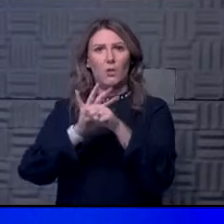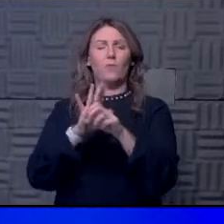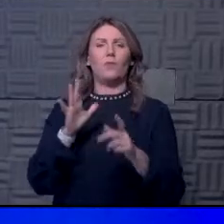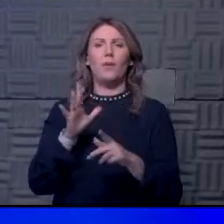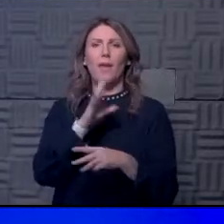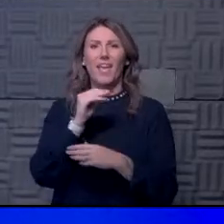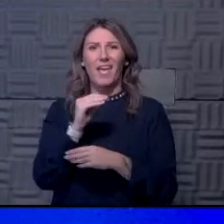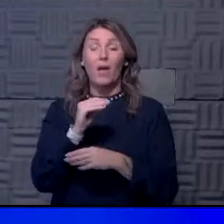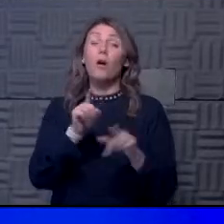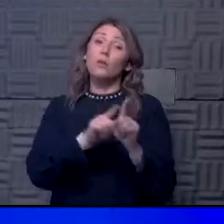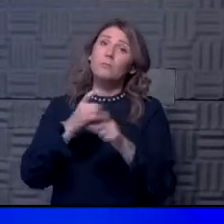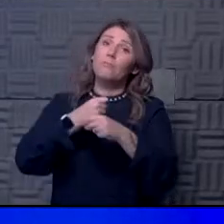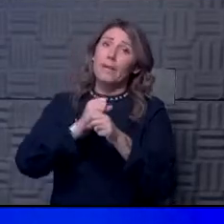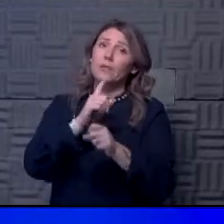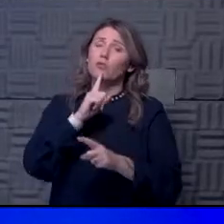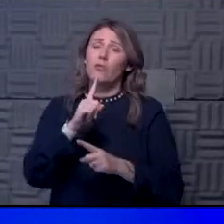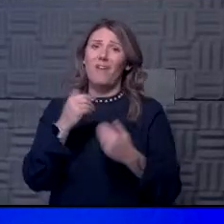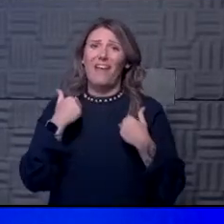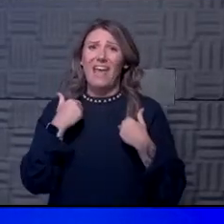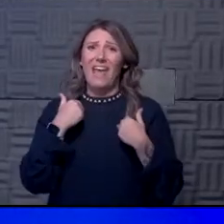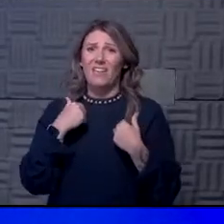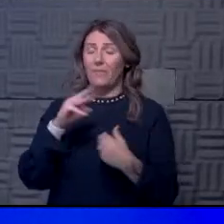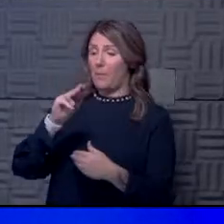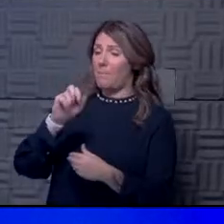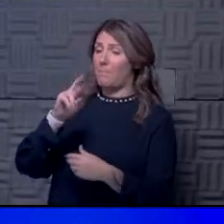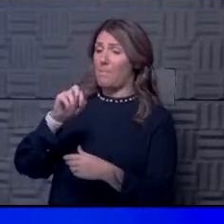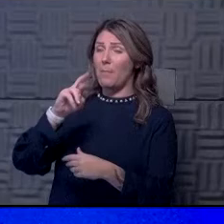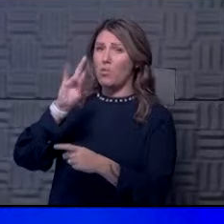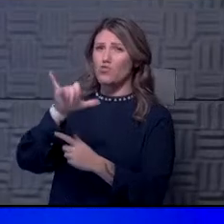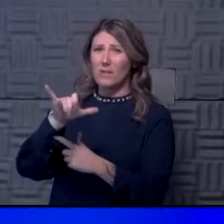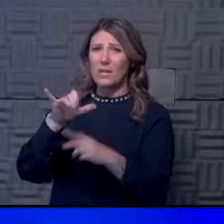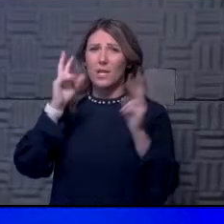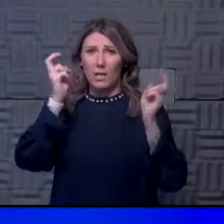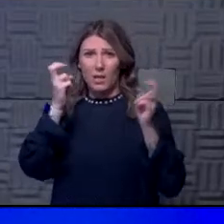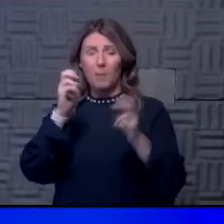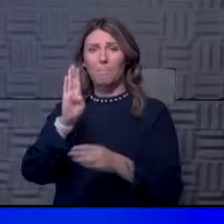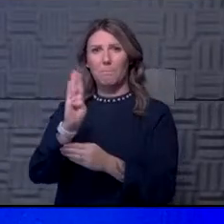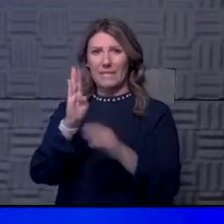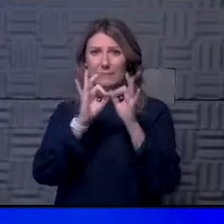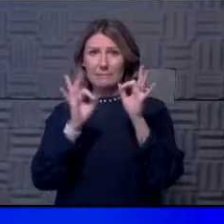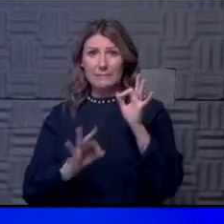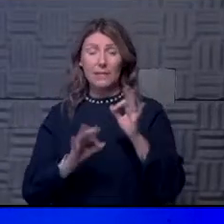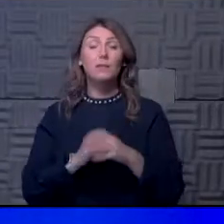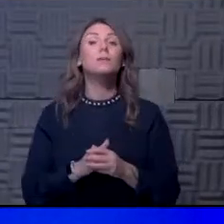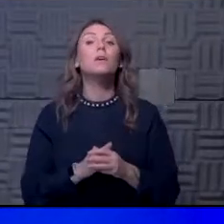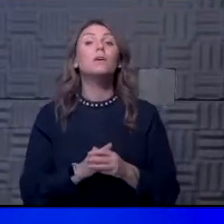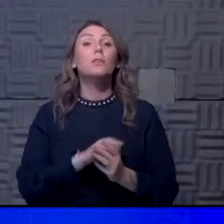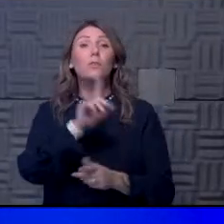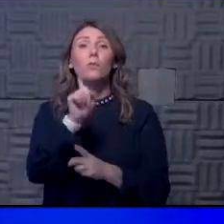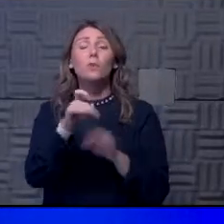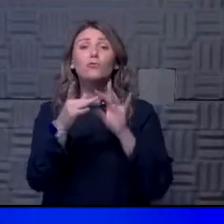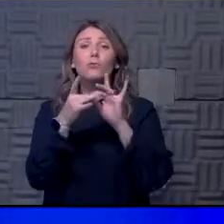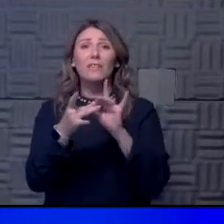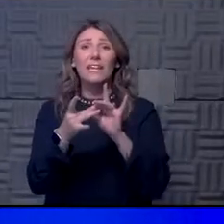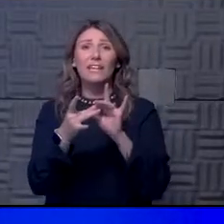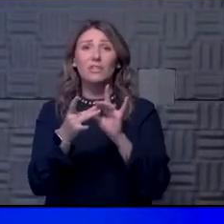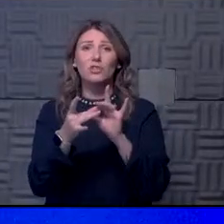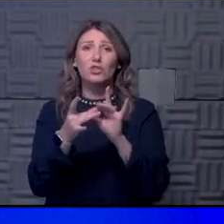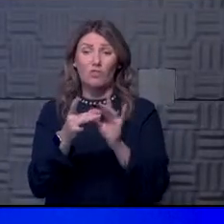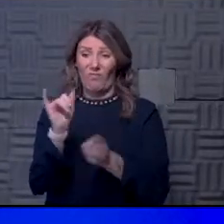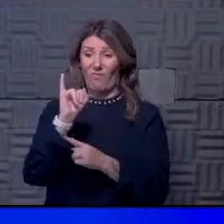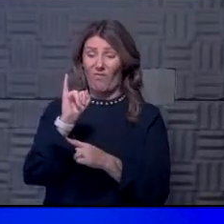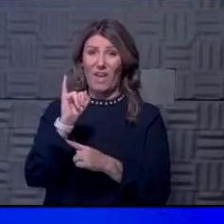memory B cells to make the antibodies once you come into contact with the virus again. The question of reinfection is a separate question,